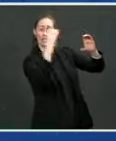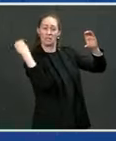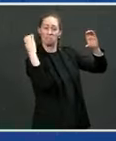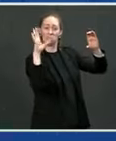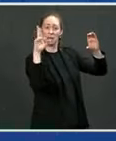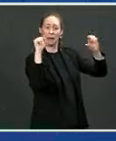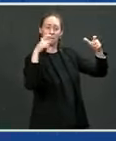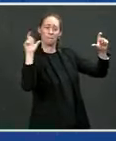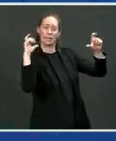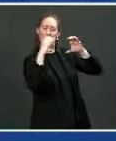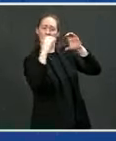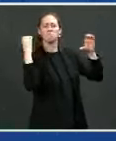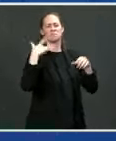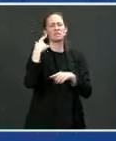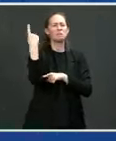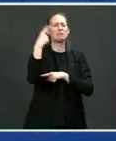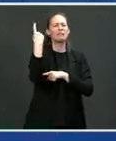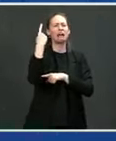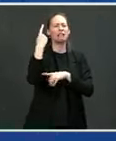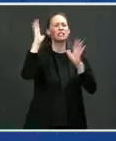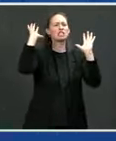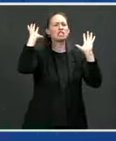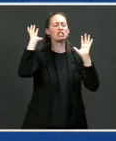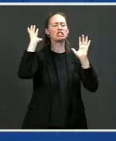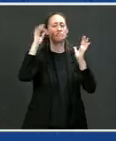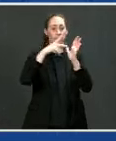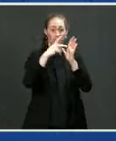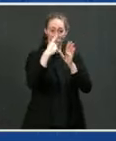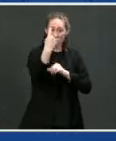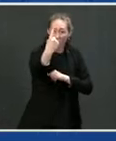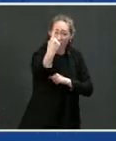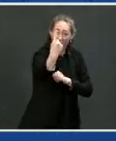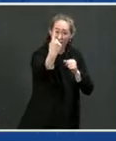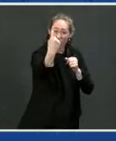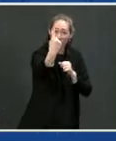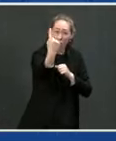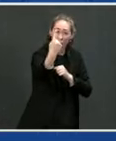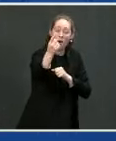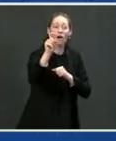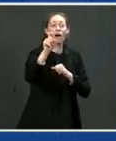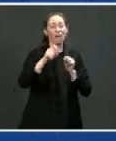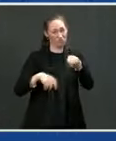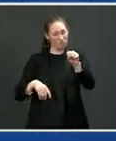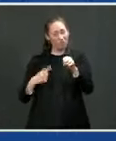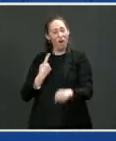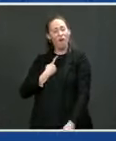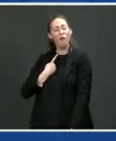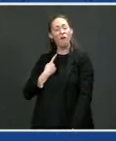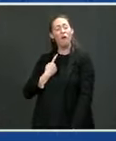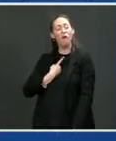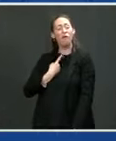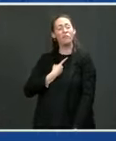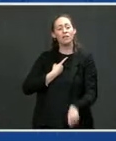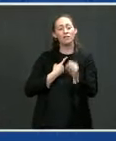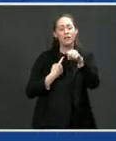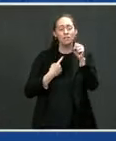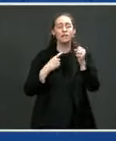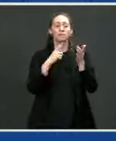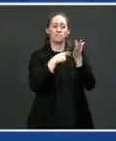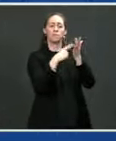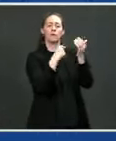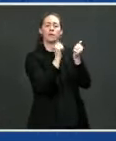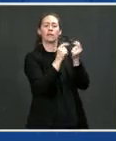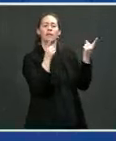And it's just you working on a single bus, correct? Yes, sir. Or I have another partner up here to help me with my